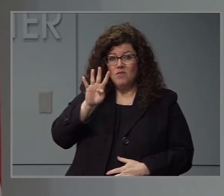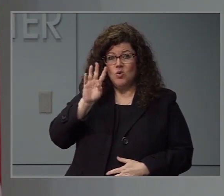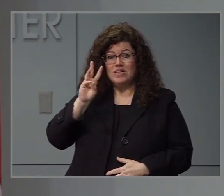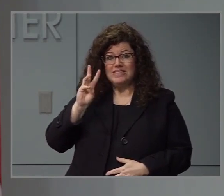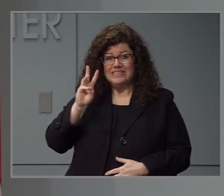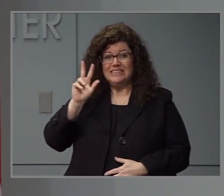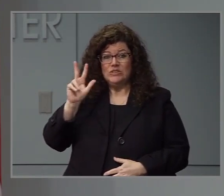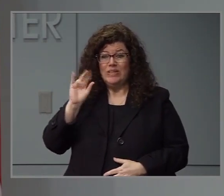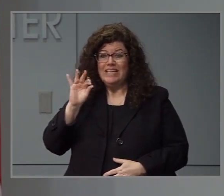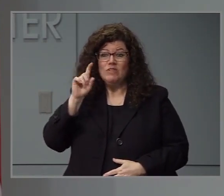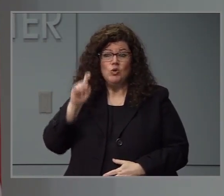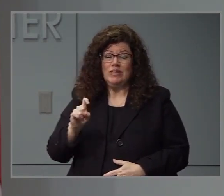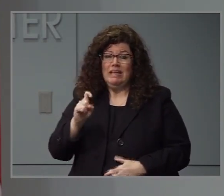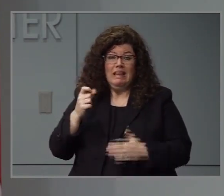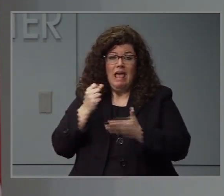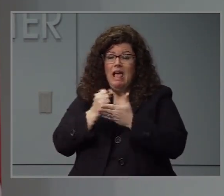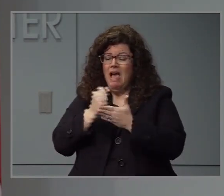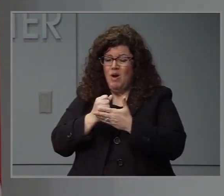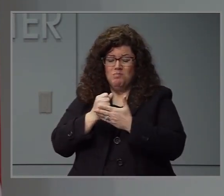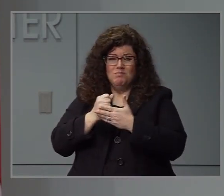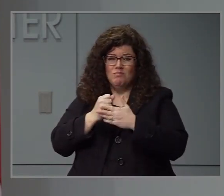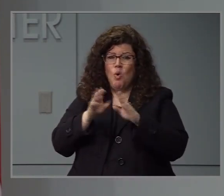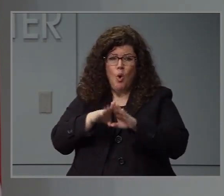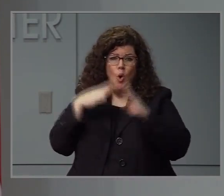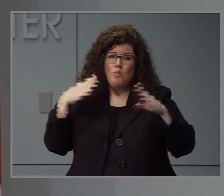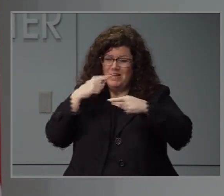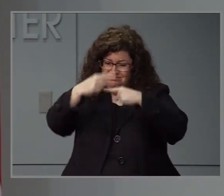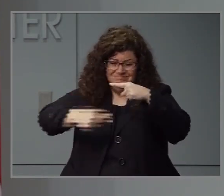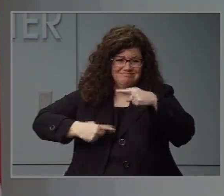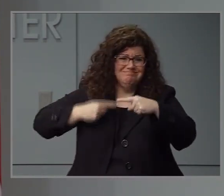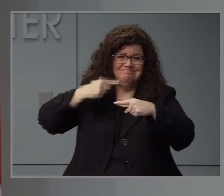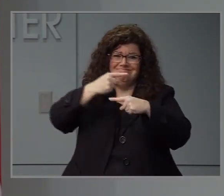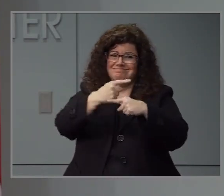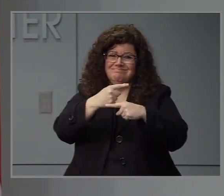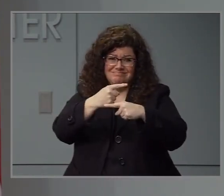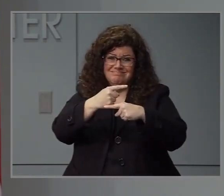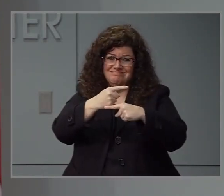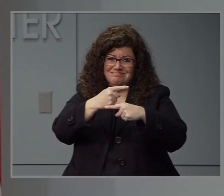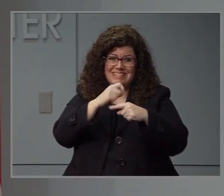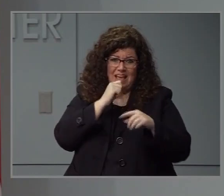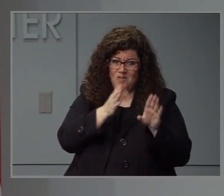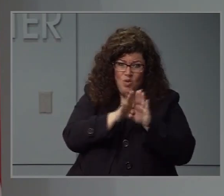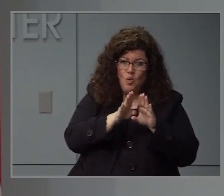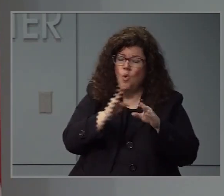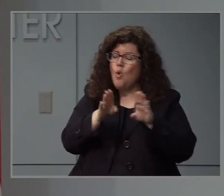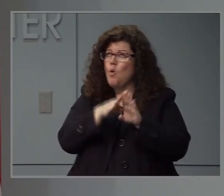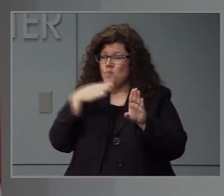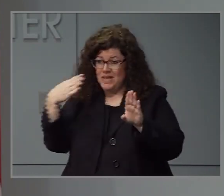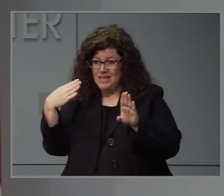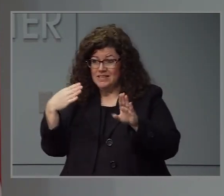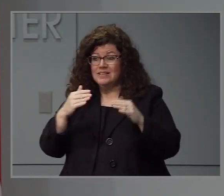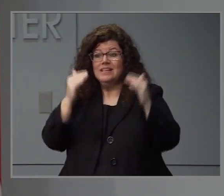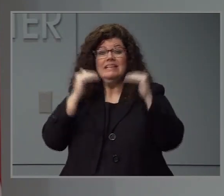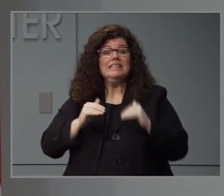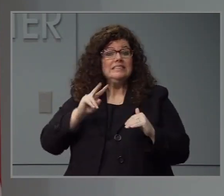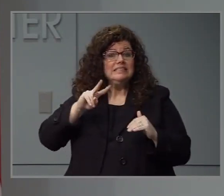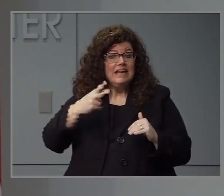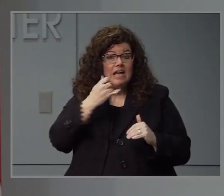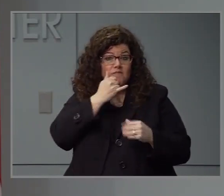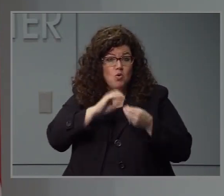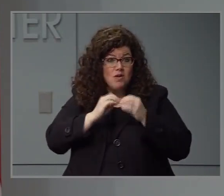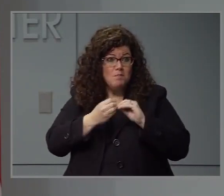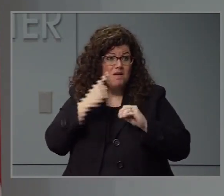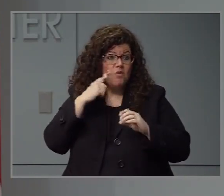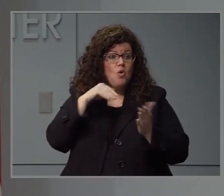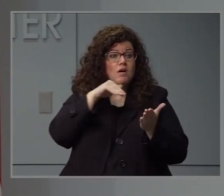for support 24 hours a day, 7 days a week. And we have a second line, Hope for Healers Helpline,